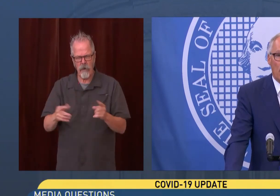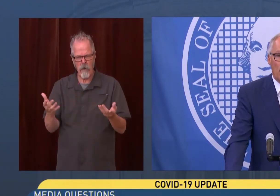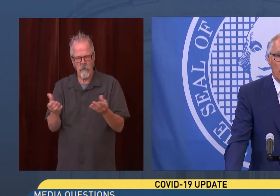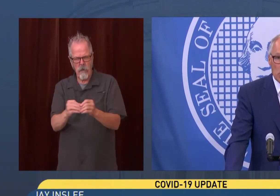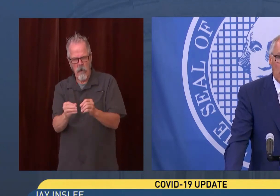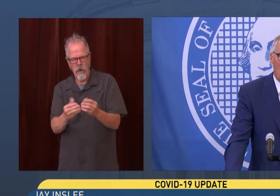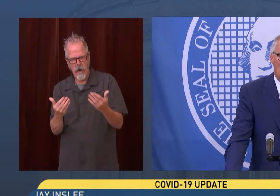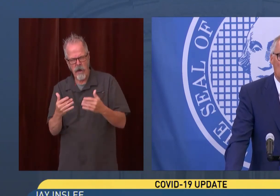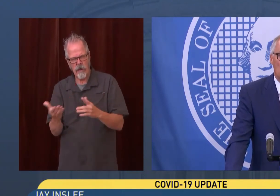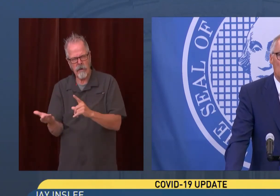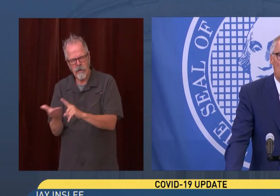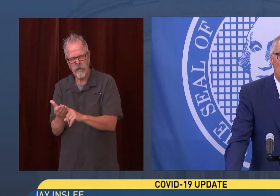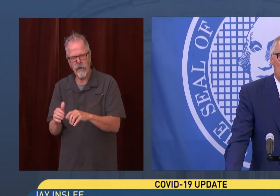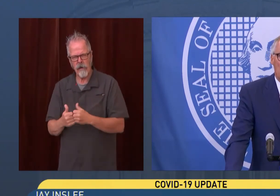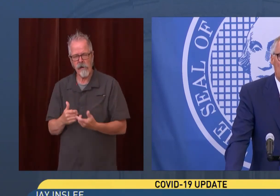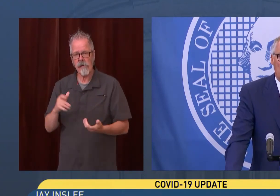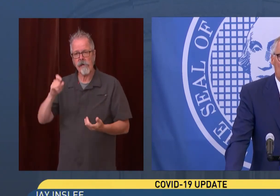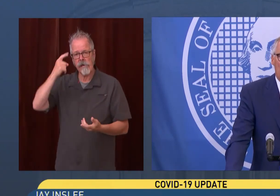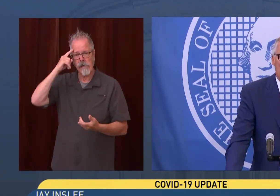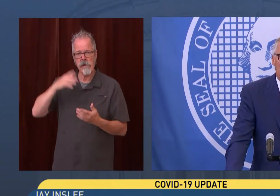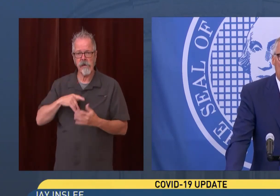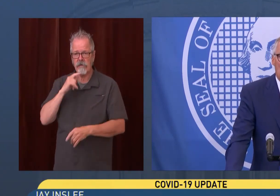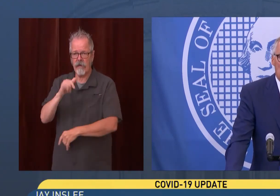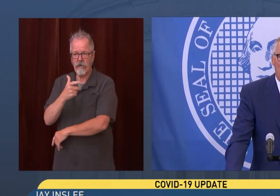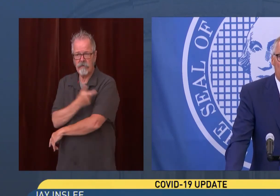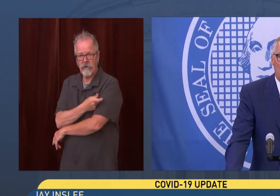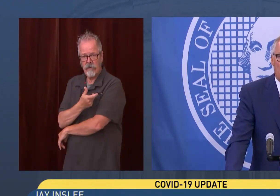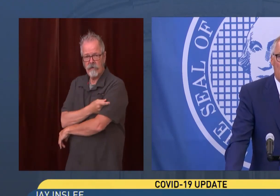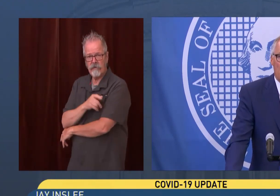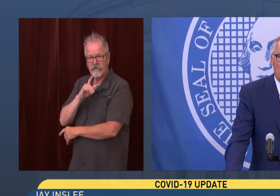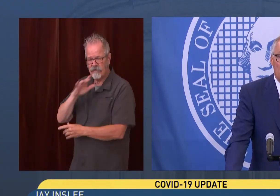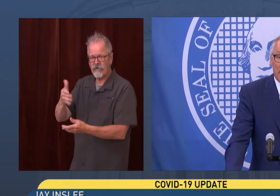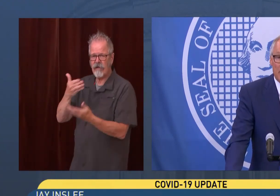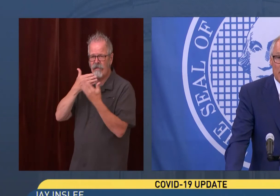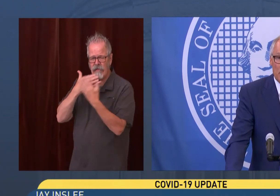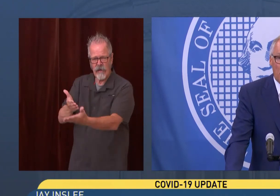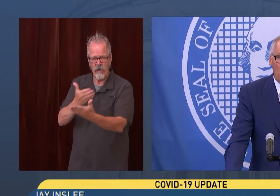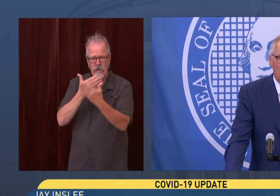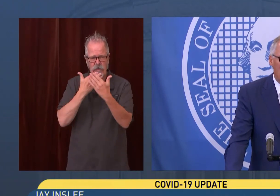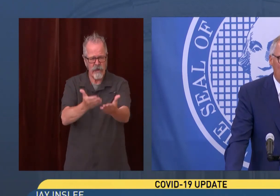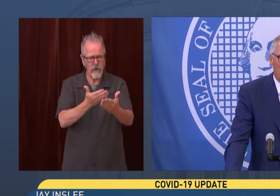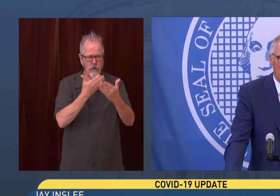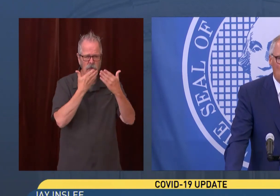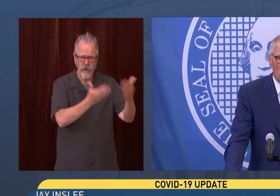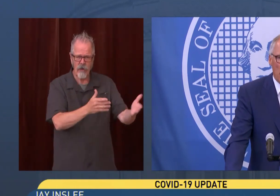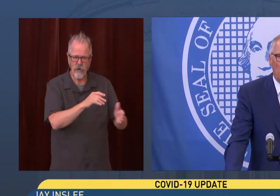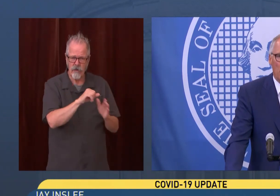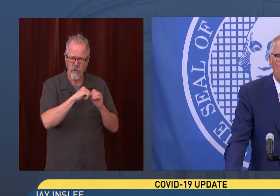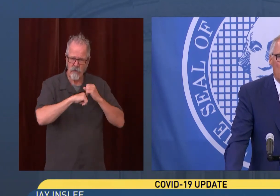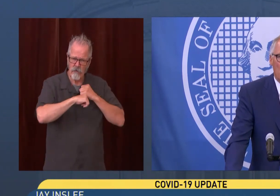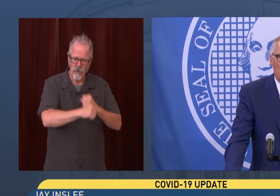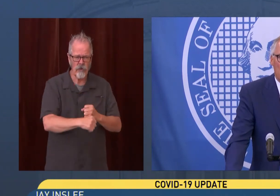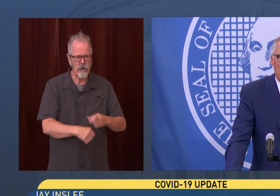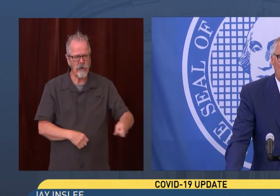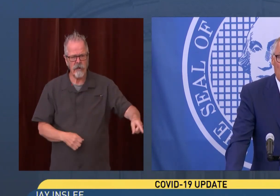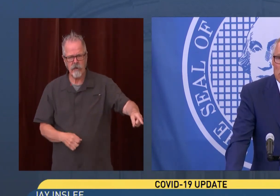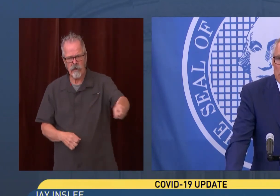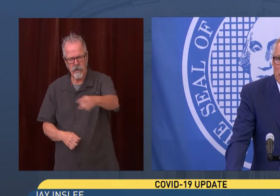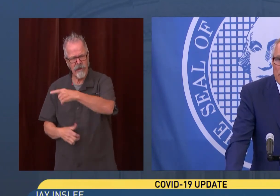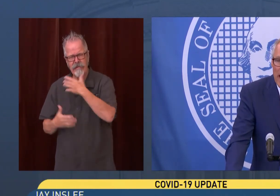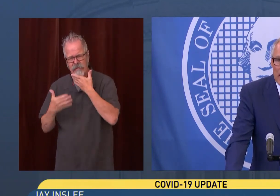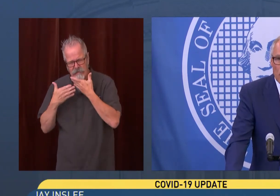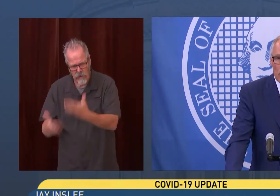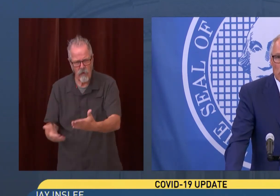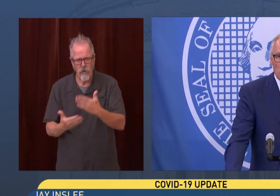you from the state of Washington. They've taken a step that has protected themselves and everybody else around them. And the